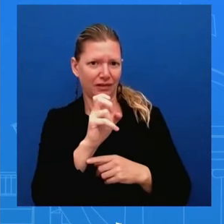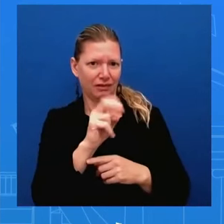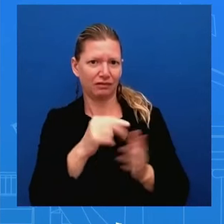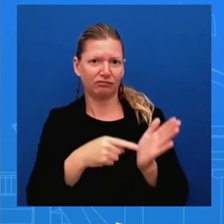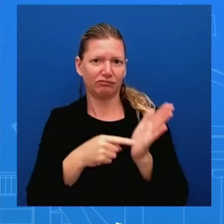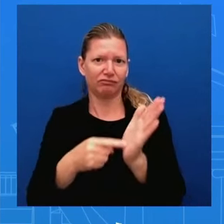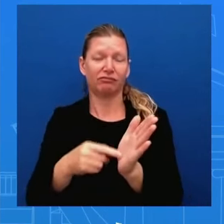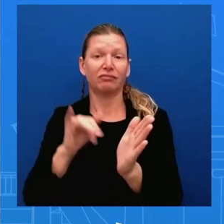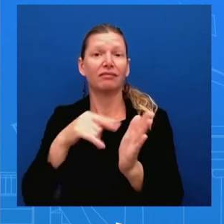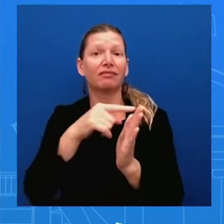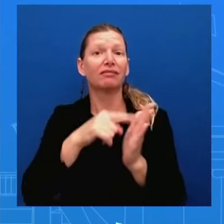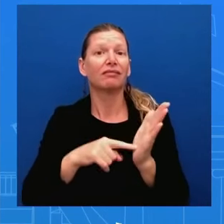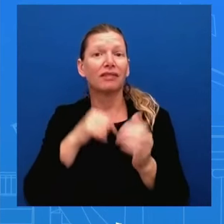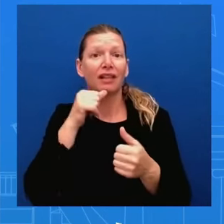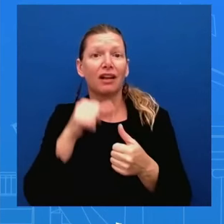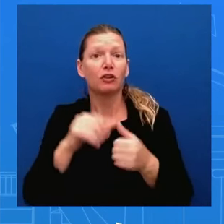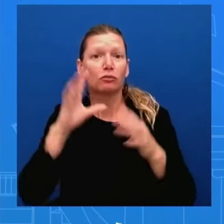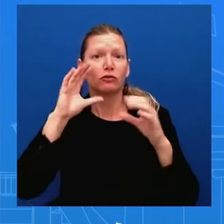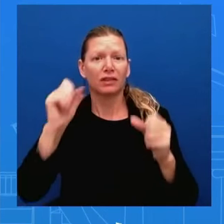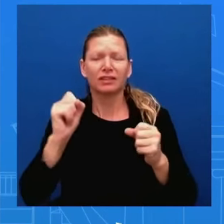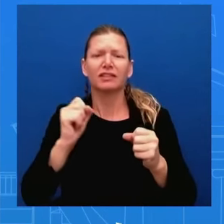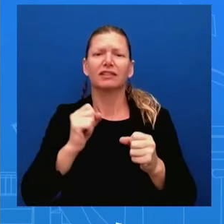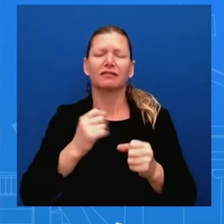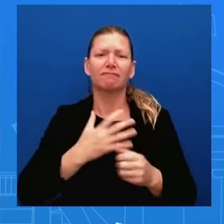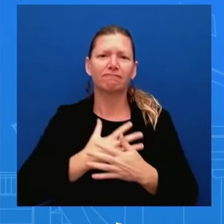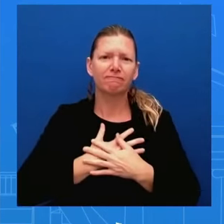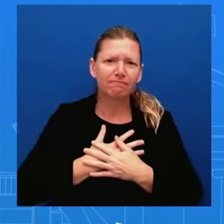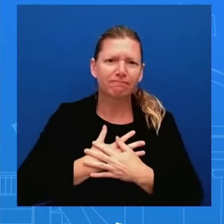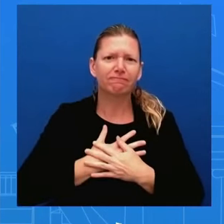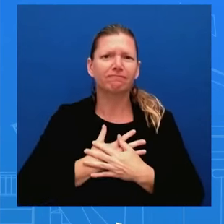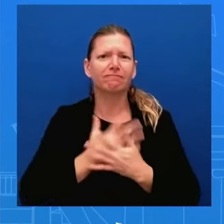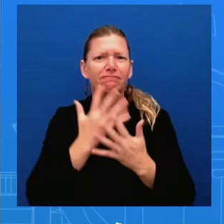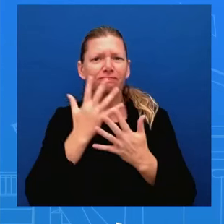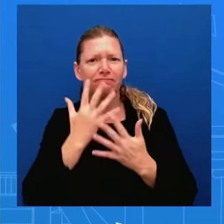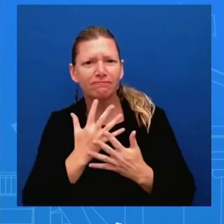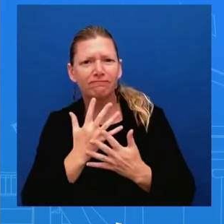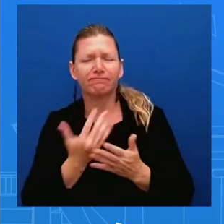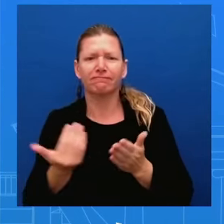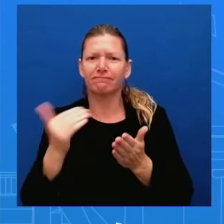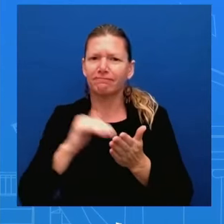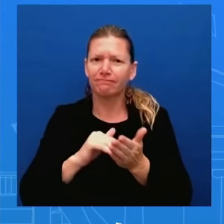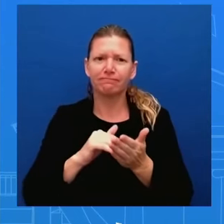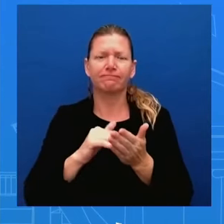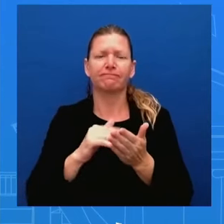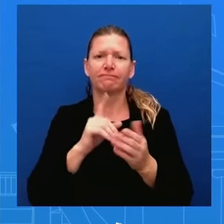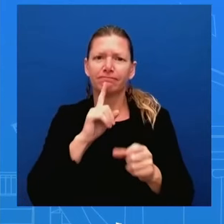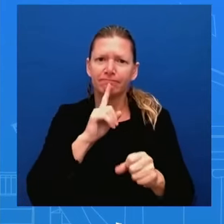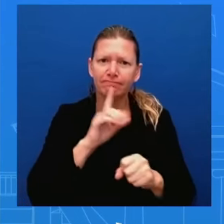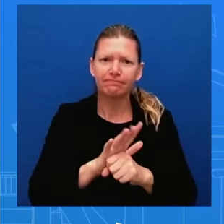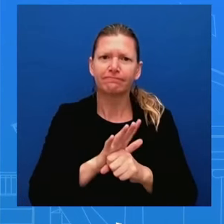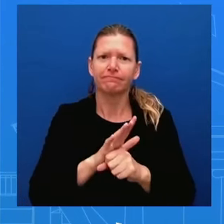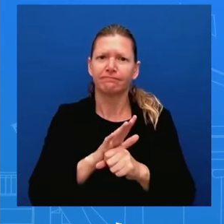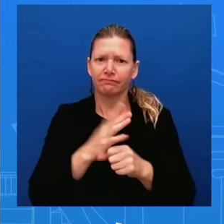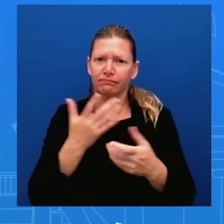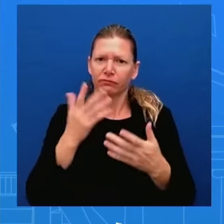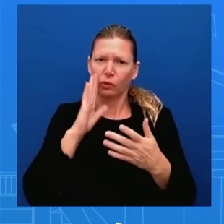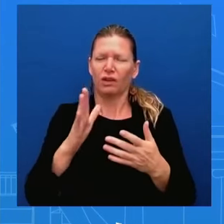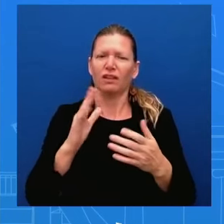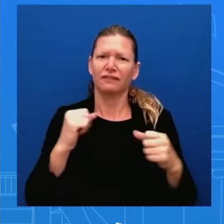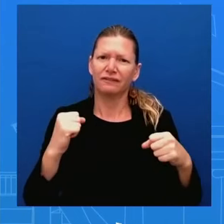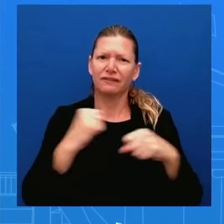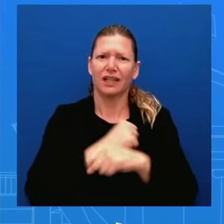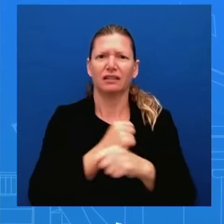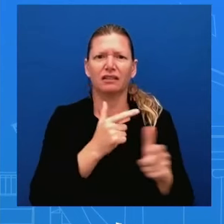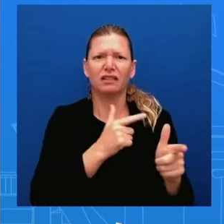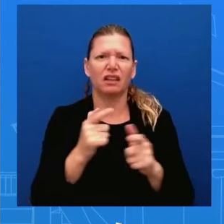to combat gun violence and counter hate-fueled violence the president will continue to use every tool at